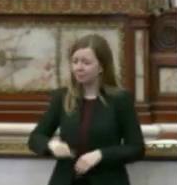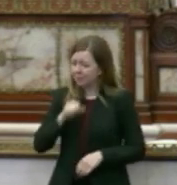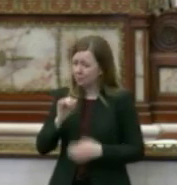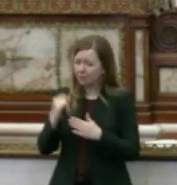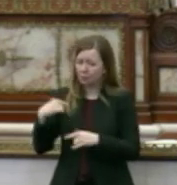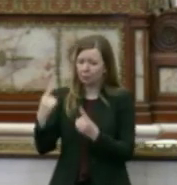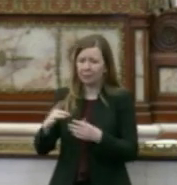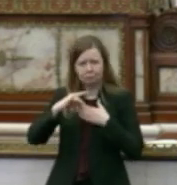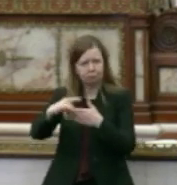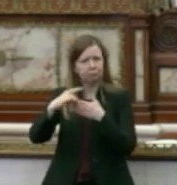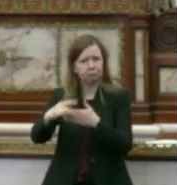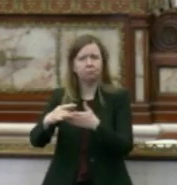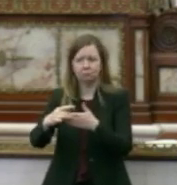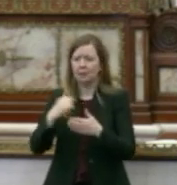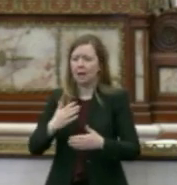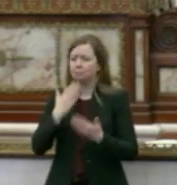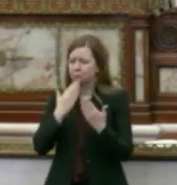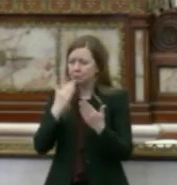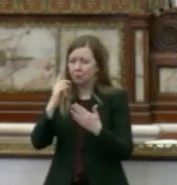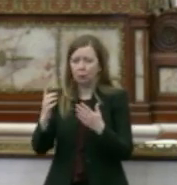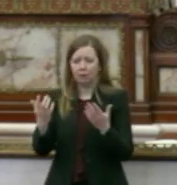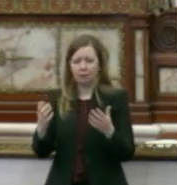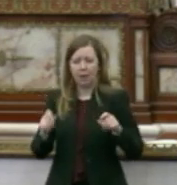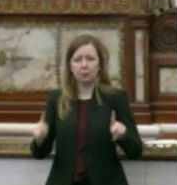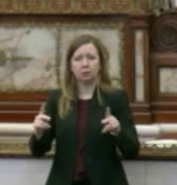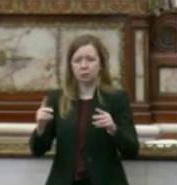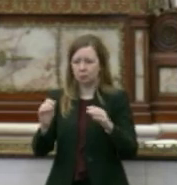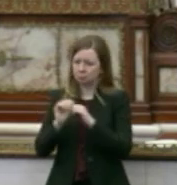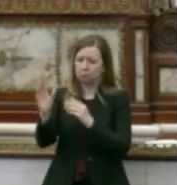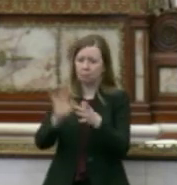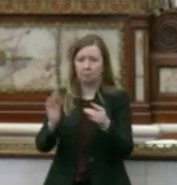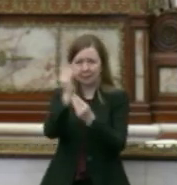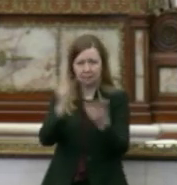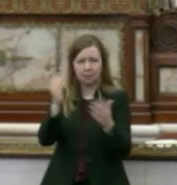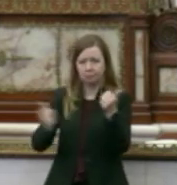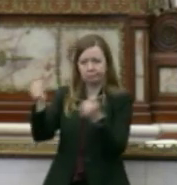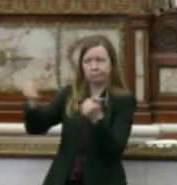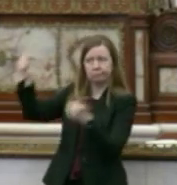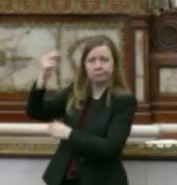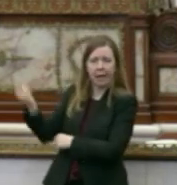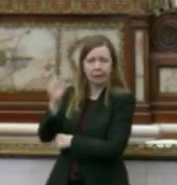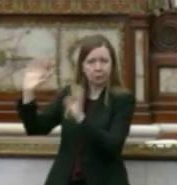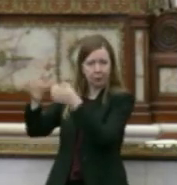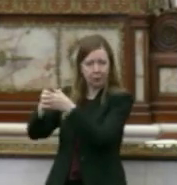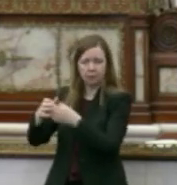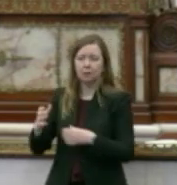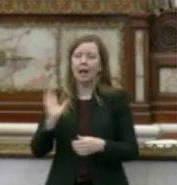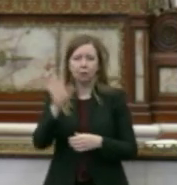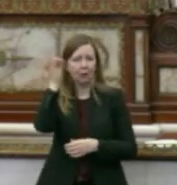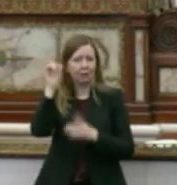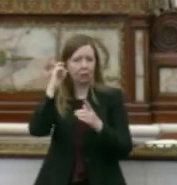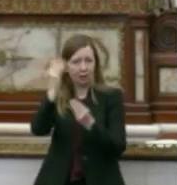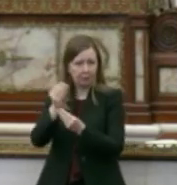we've been at the leadership of it, and I'm grateful for the chance to continue to send this message up to our Harrisburg delegation and to our federal